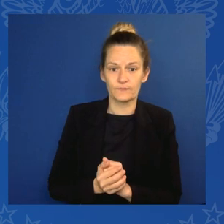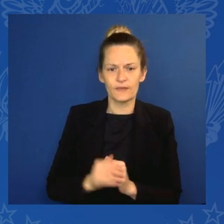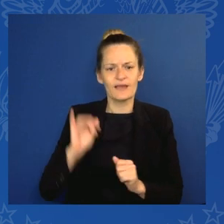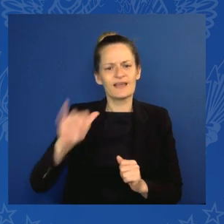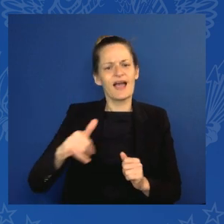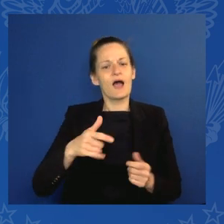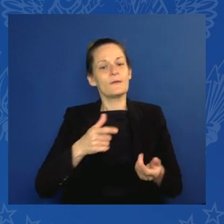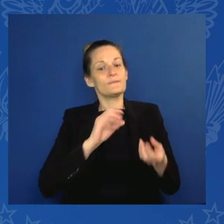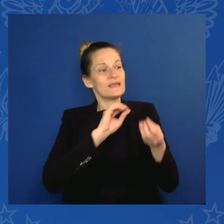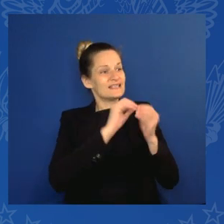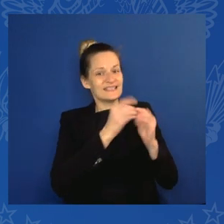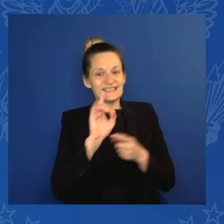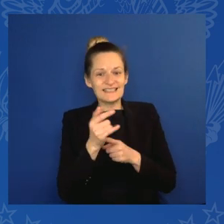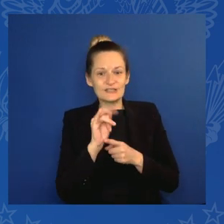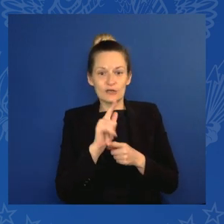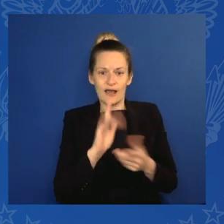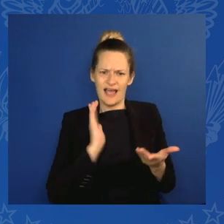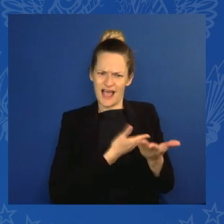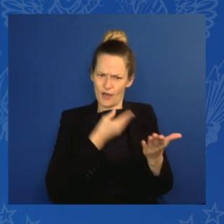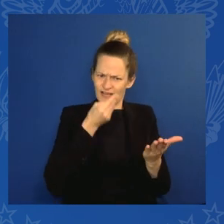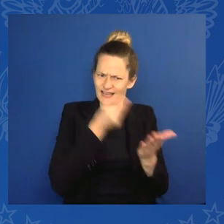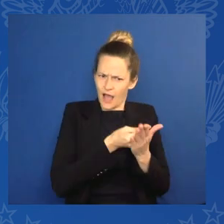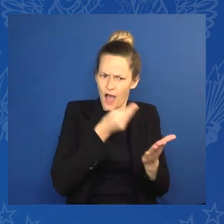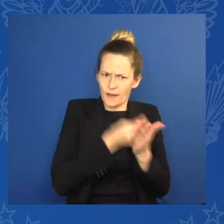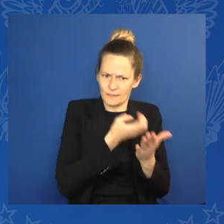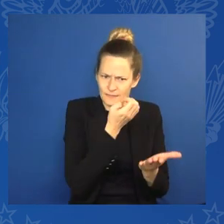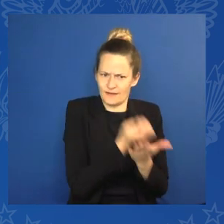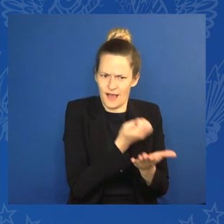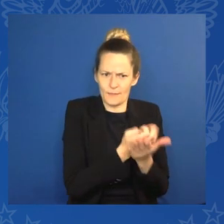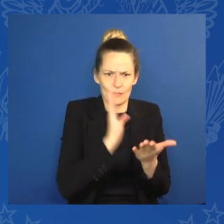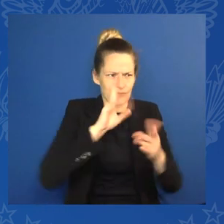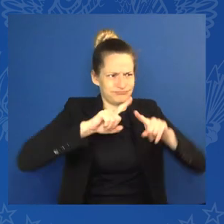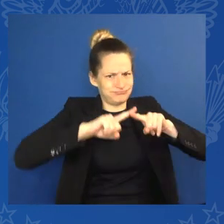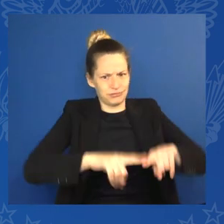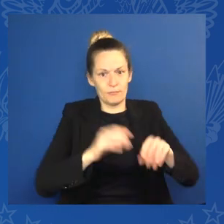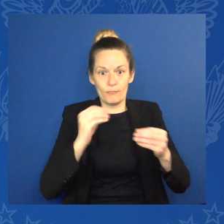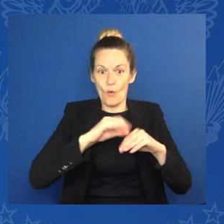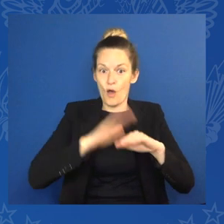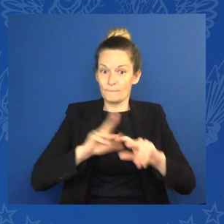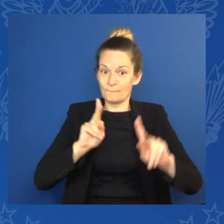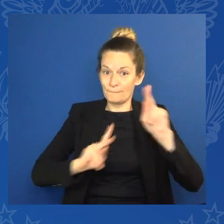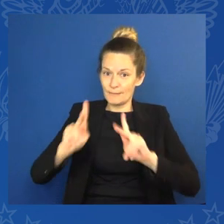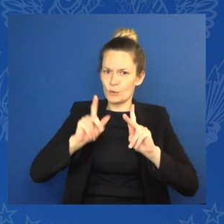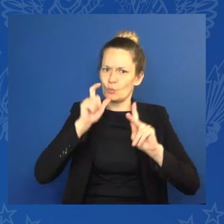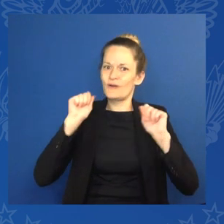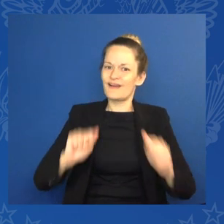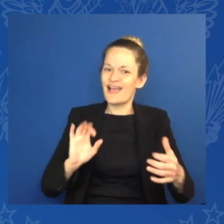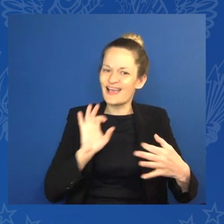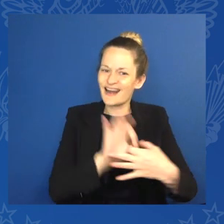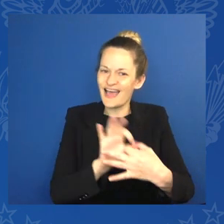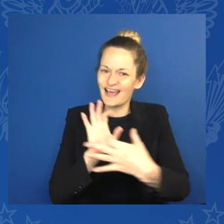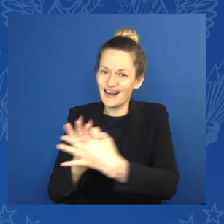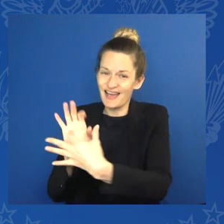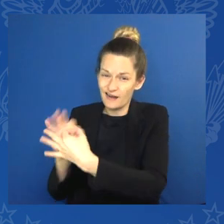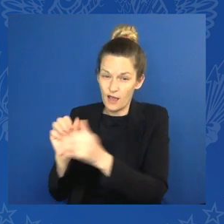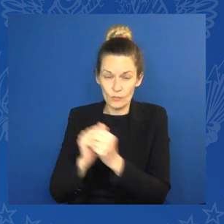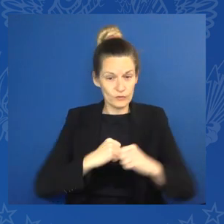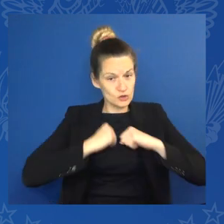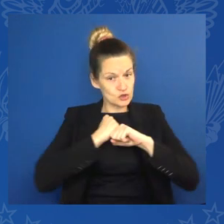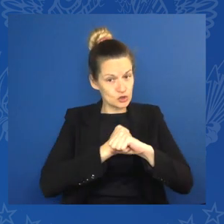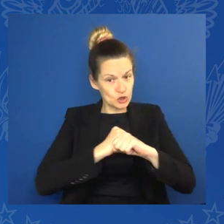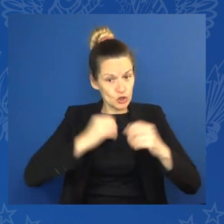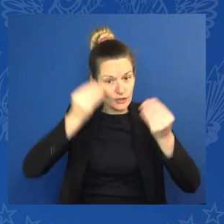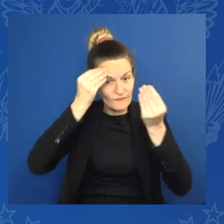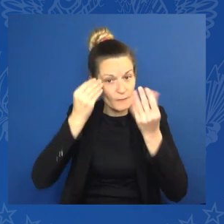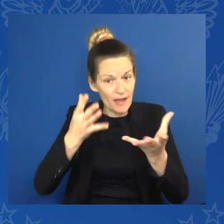depends on people's ability to connect to secure information and communications technologies. And we need to